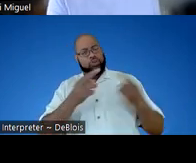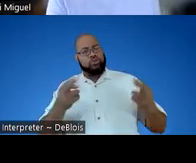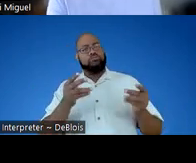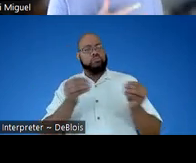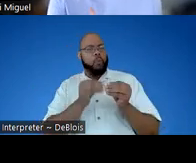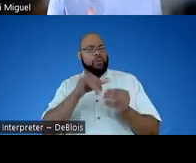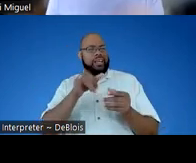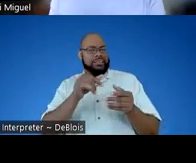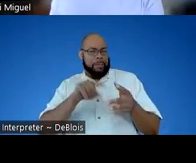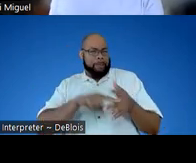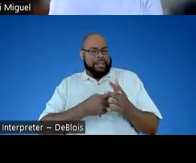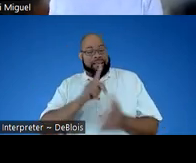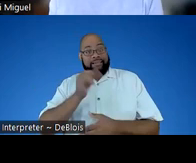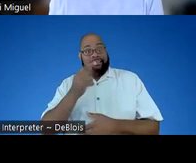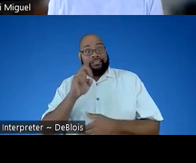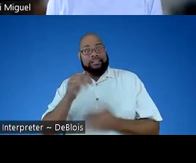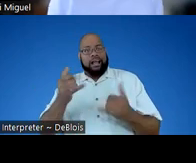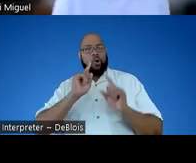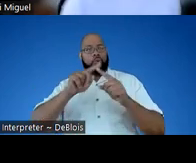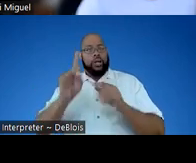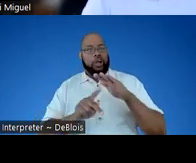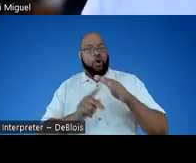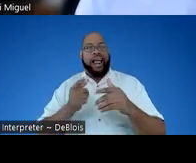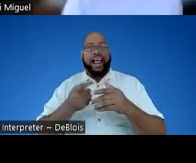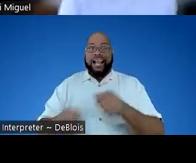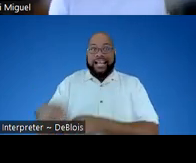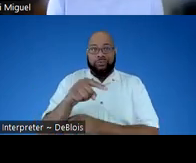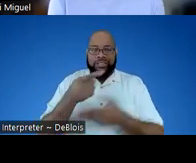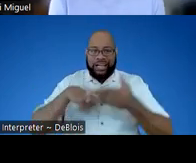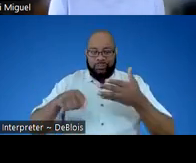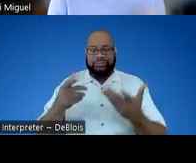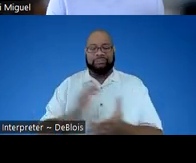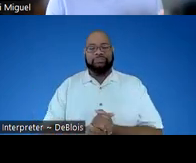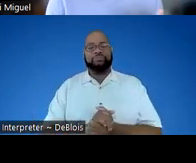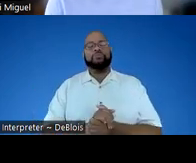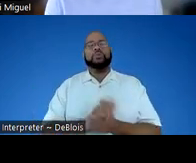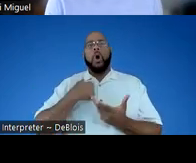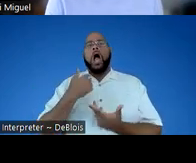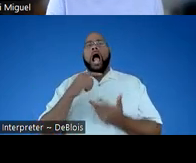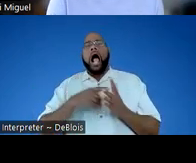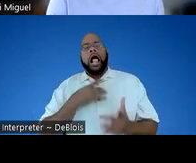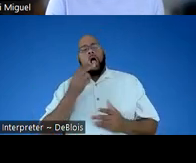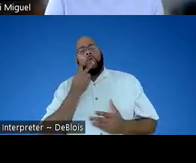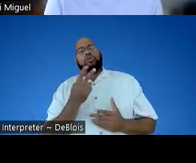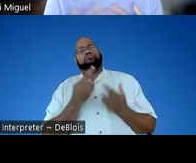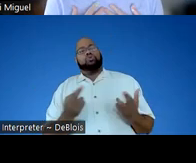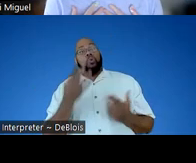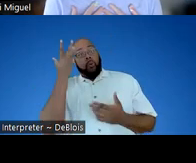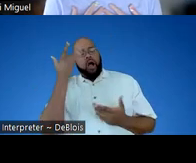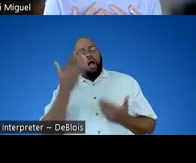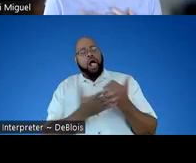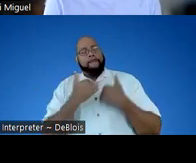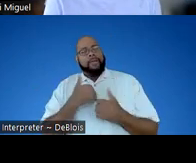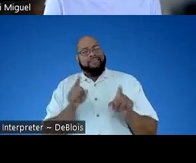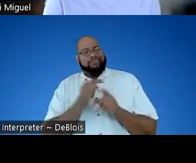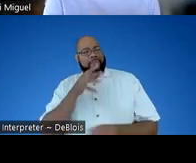STEMI's infancy. Kingston's now going to kindergarten next week, but I really liked looking at the resources because it helped me as